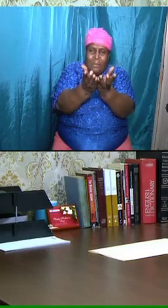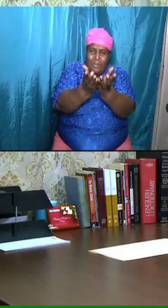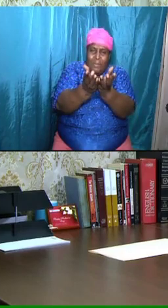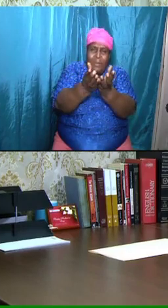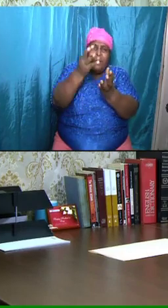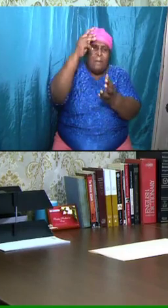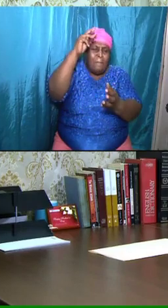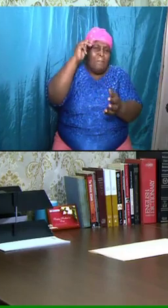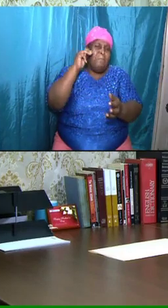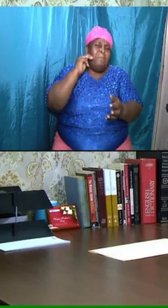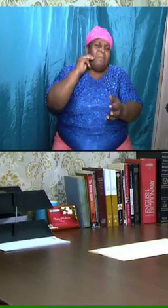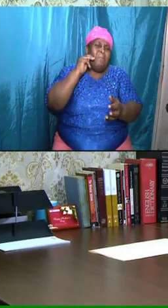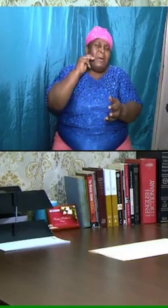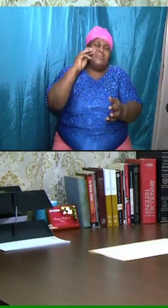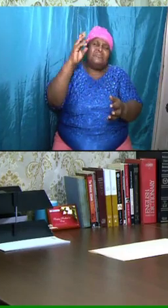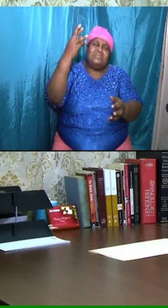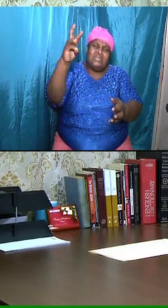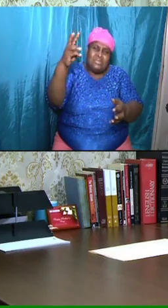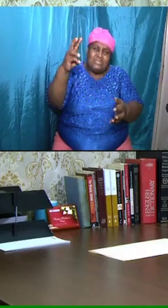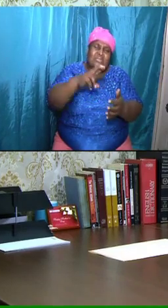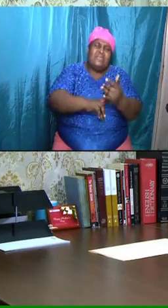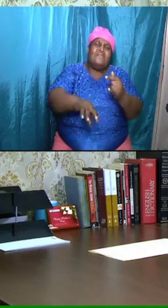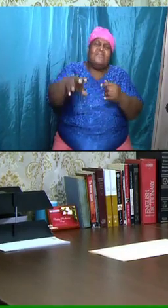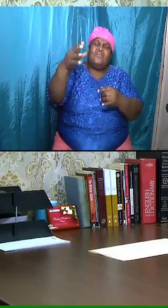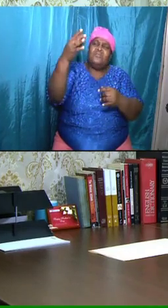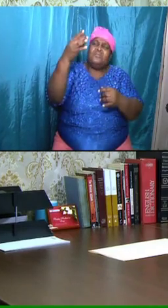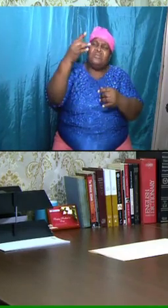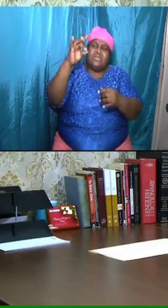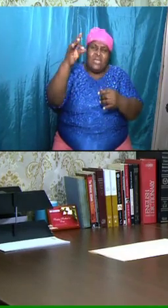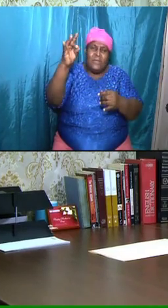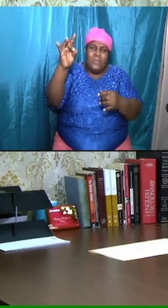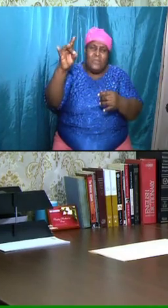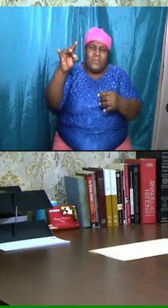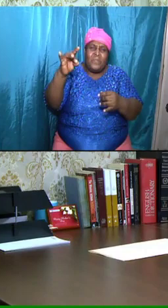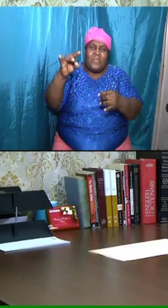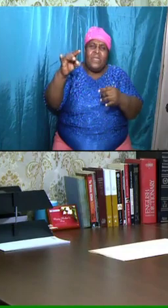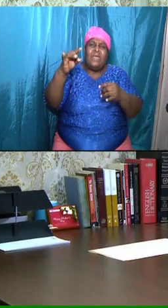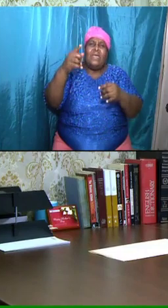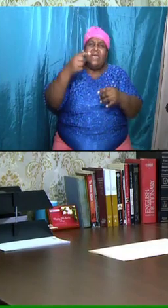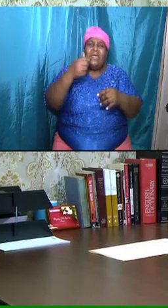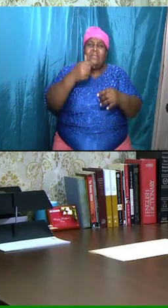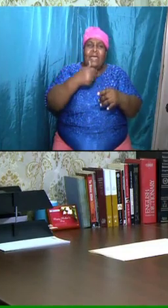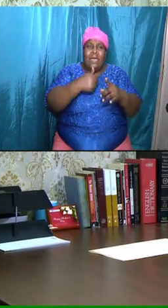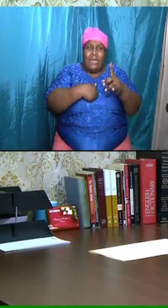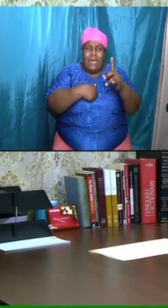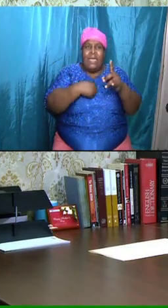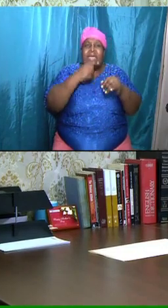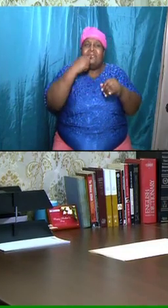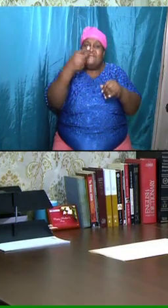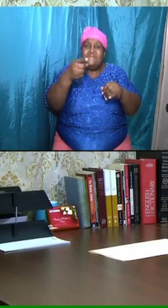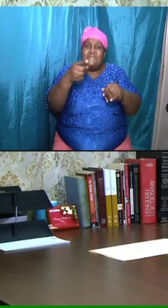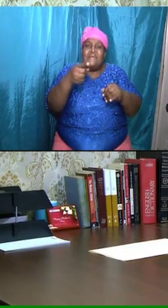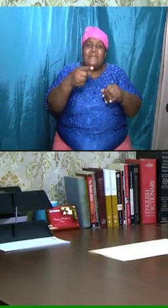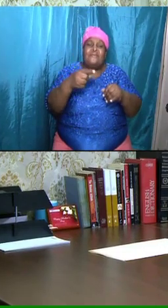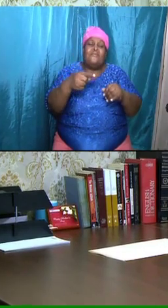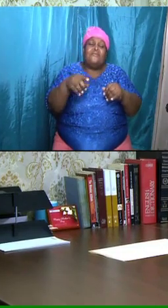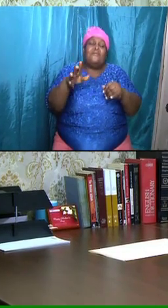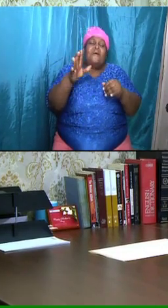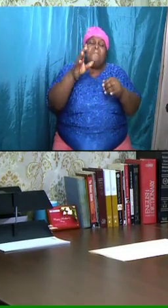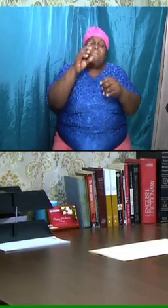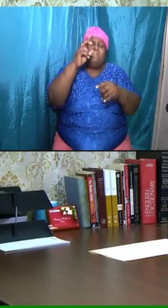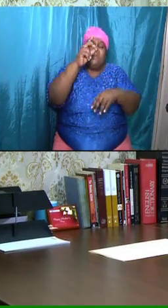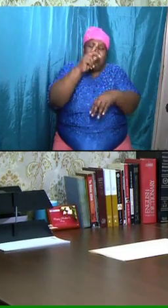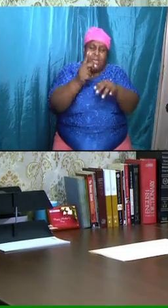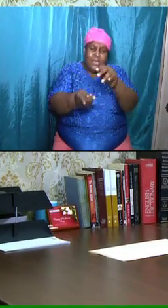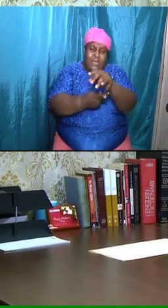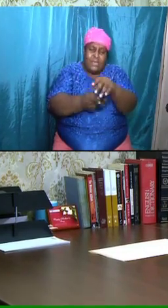chapter 16 and verse 18. And I say unto you, Peter, or I say unto